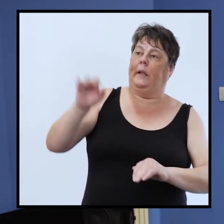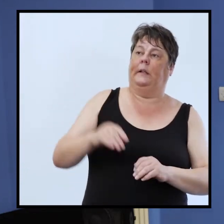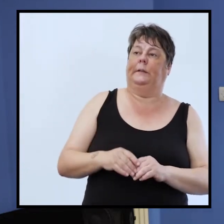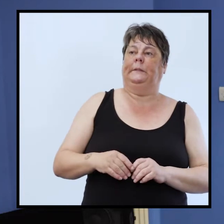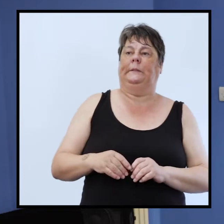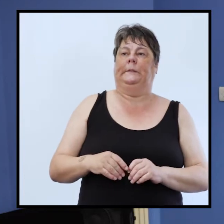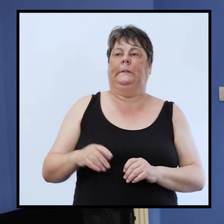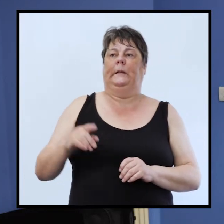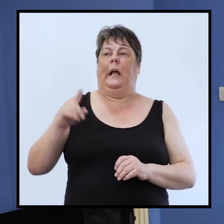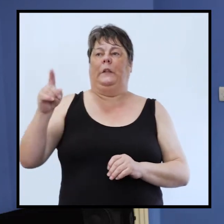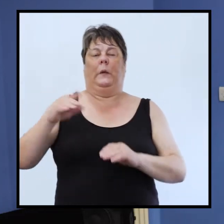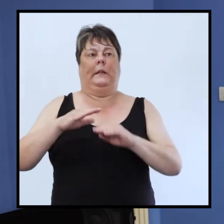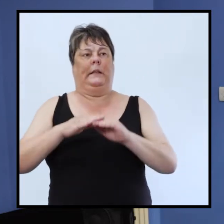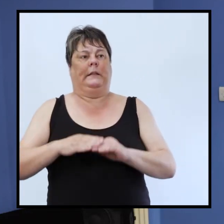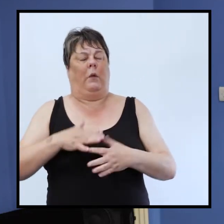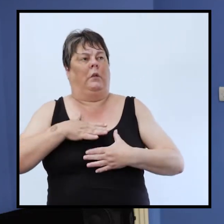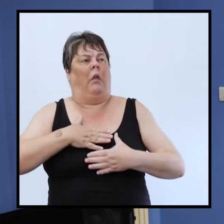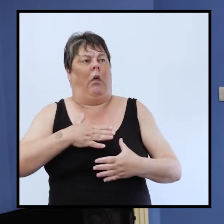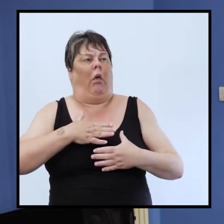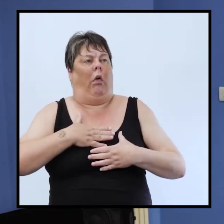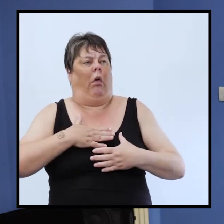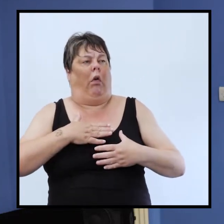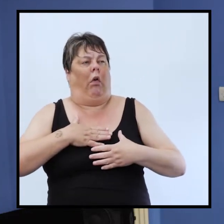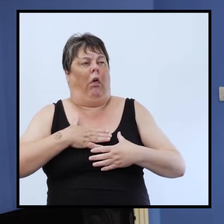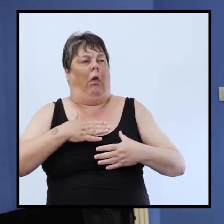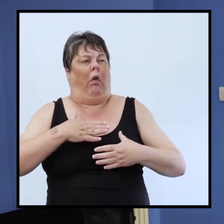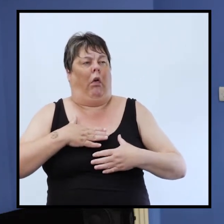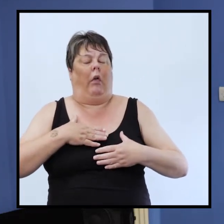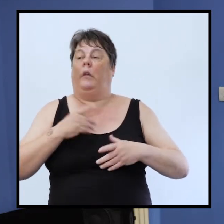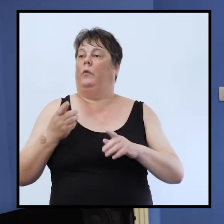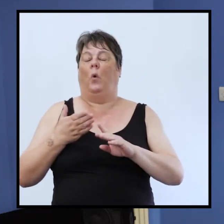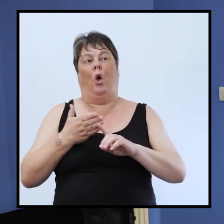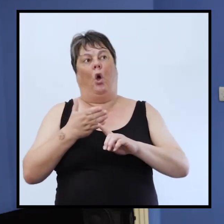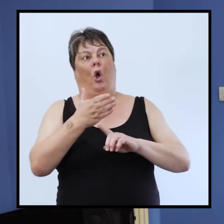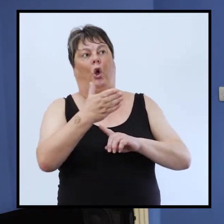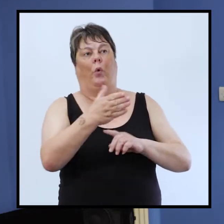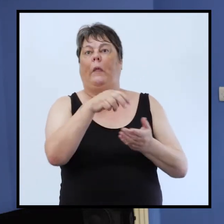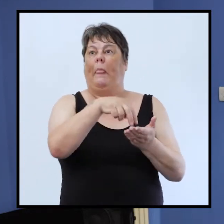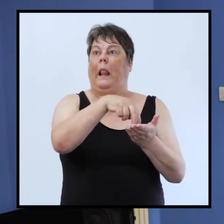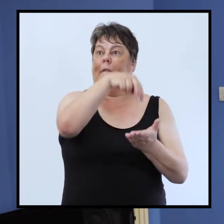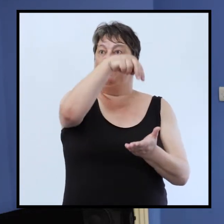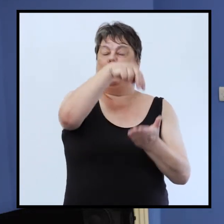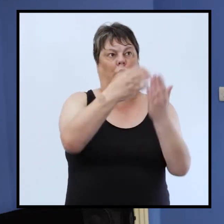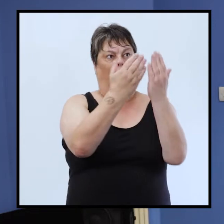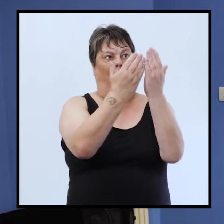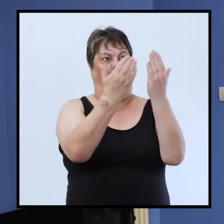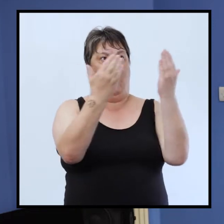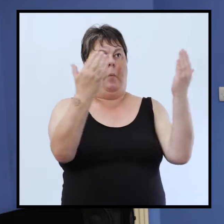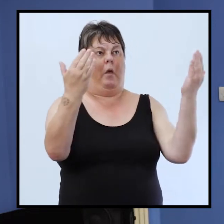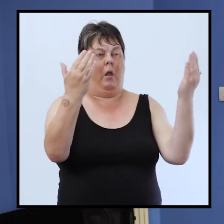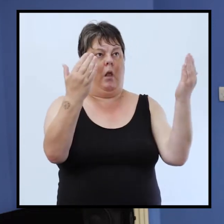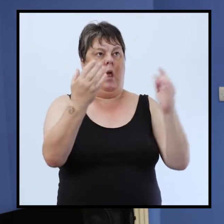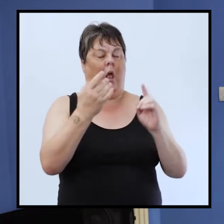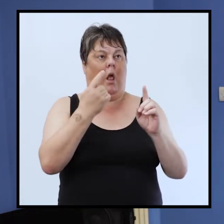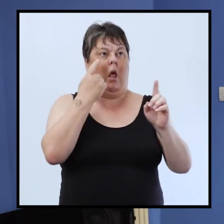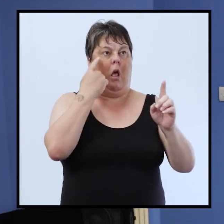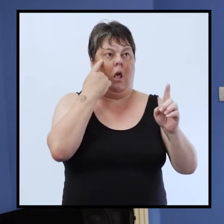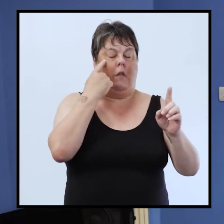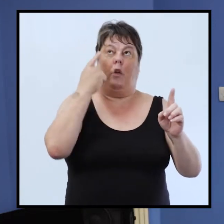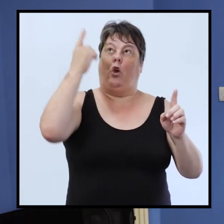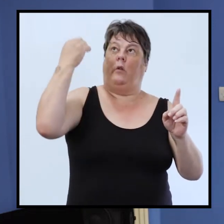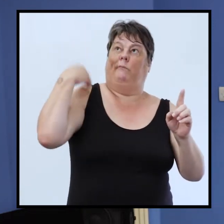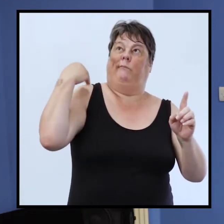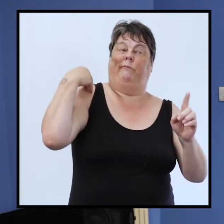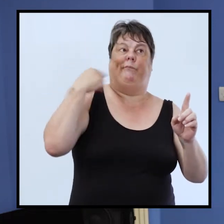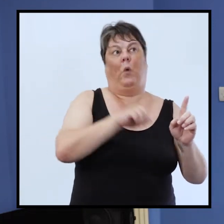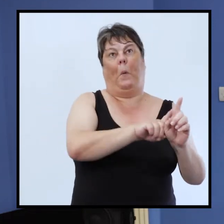sits down and he's obviously panting for breath and i go towards the lift as i go to get in the lift i may have got in and i just felt the spirit say pray for them oh lord